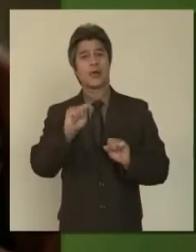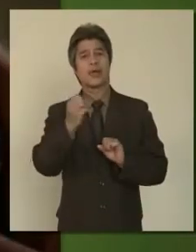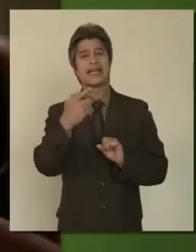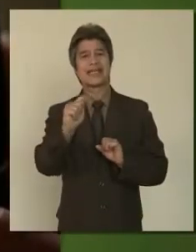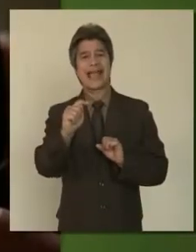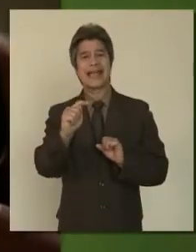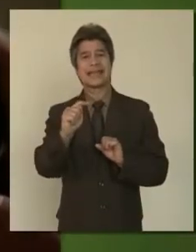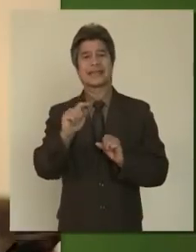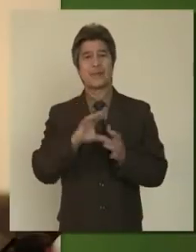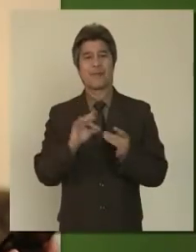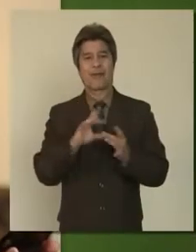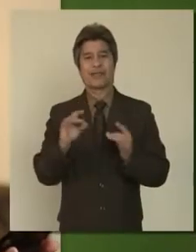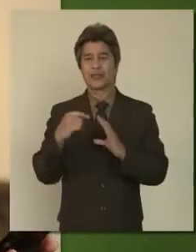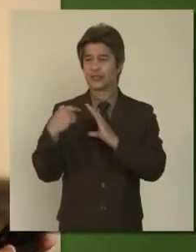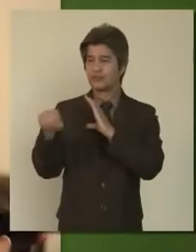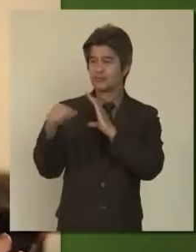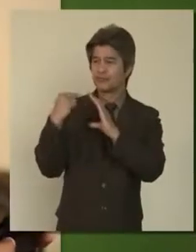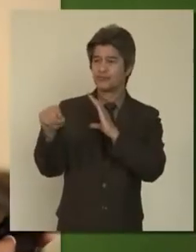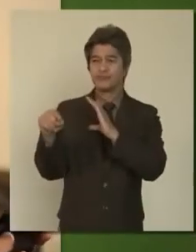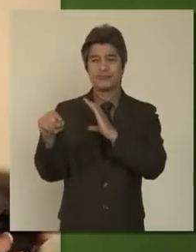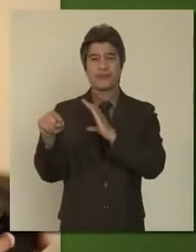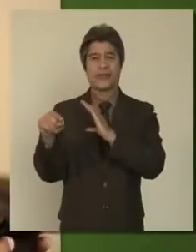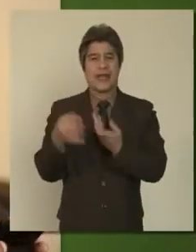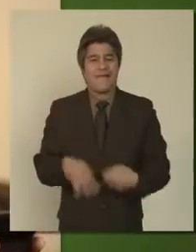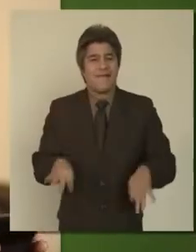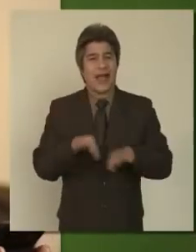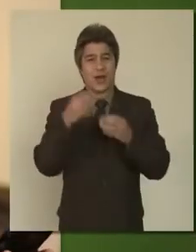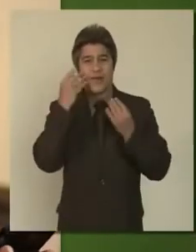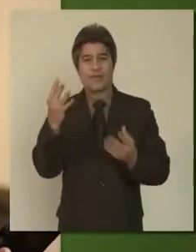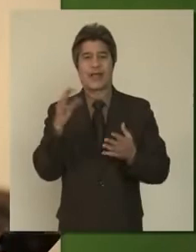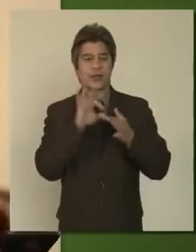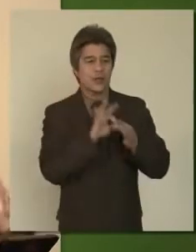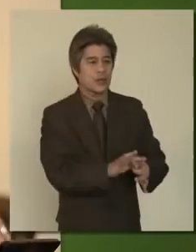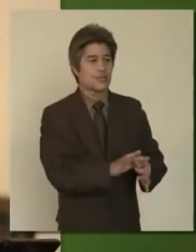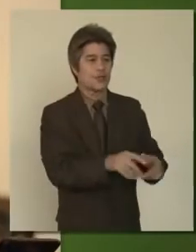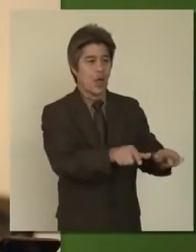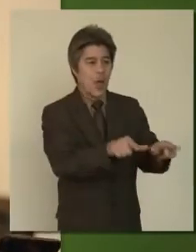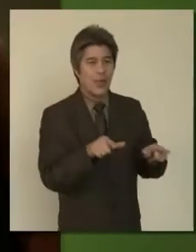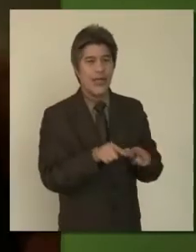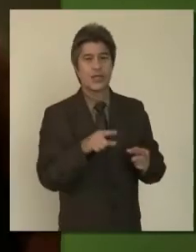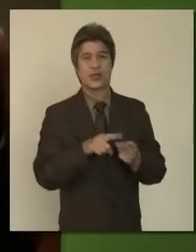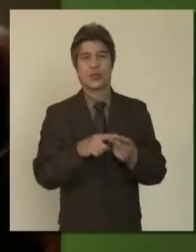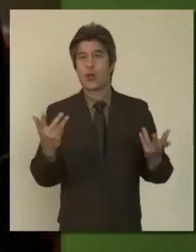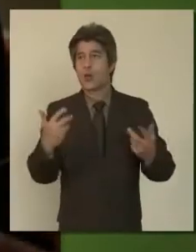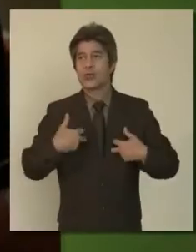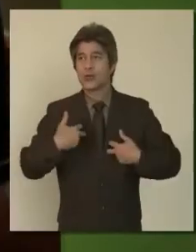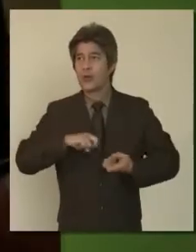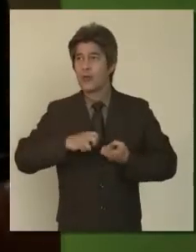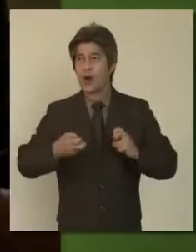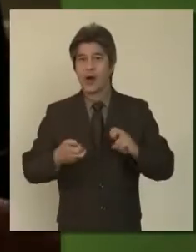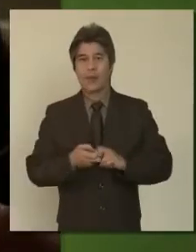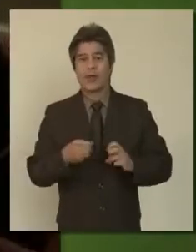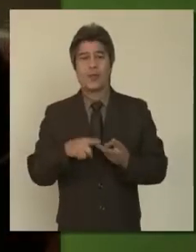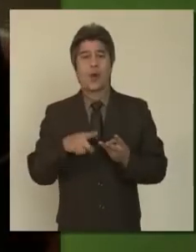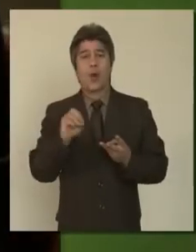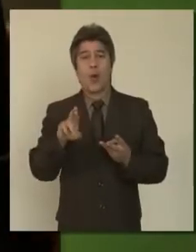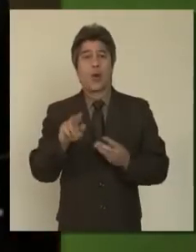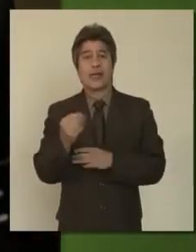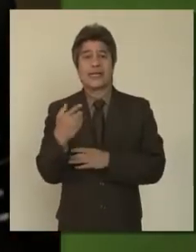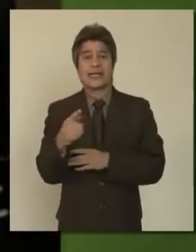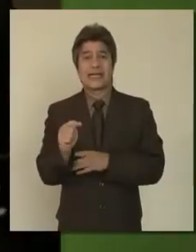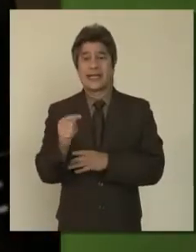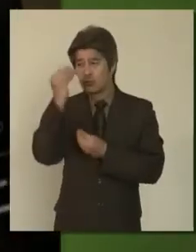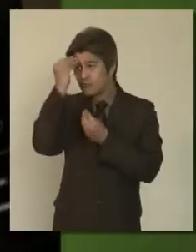pieces of information in terms of location, nature of problem, or just to text to say, all is well.